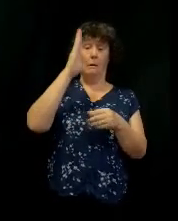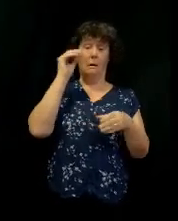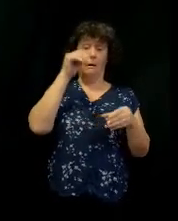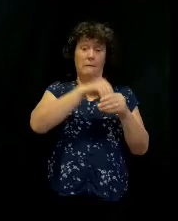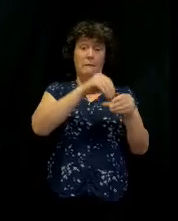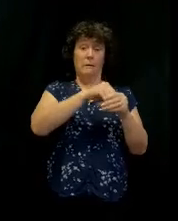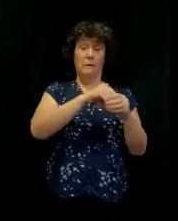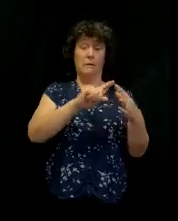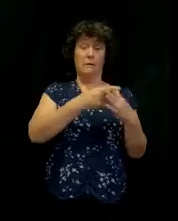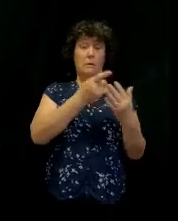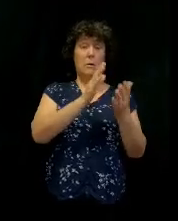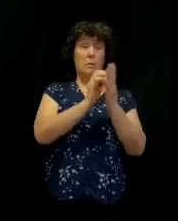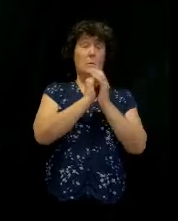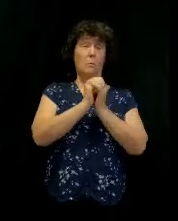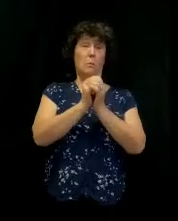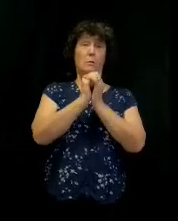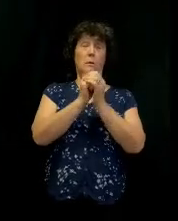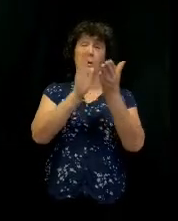Start worshiping and praising him.